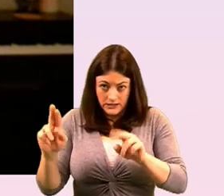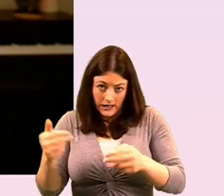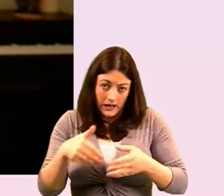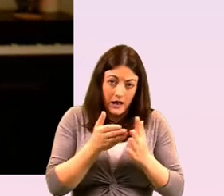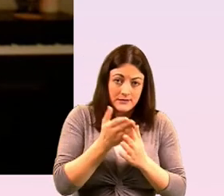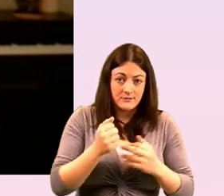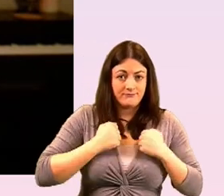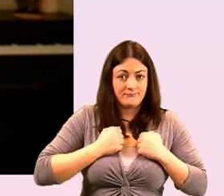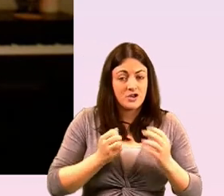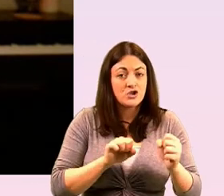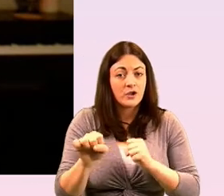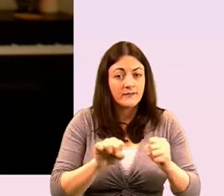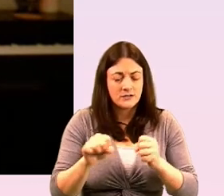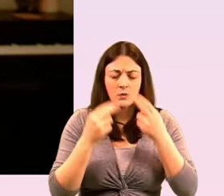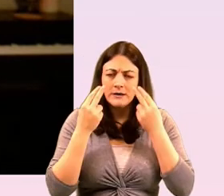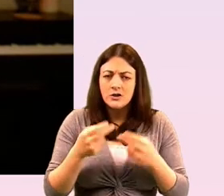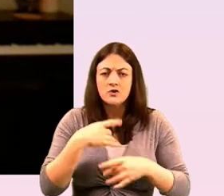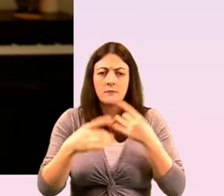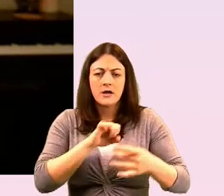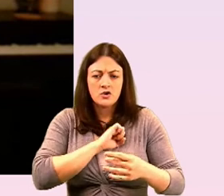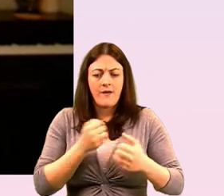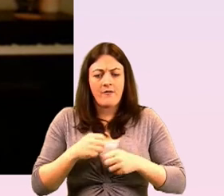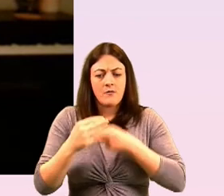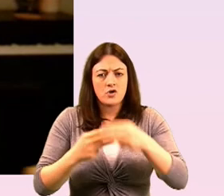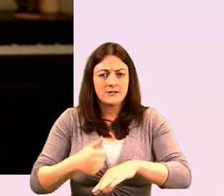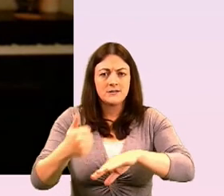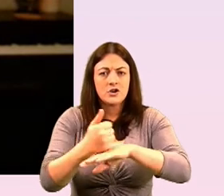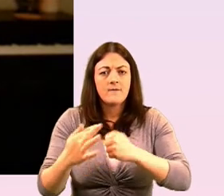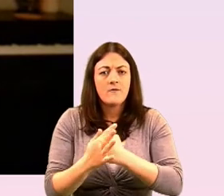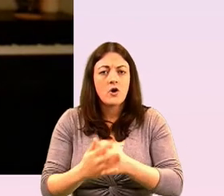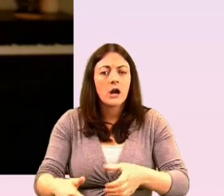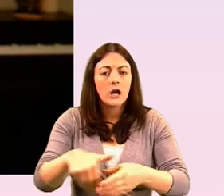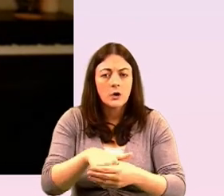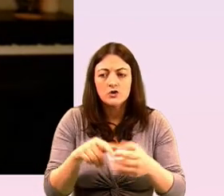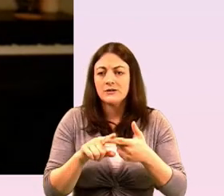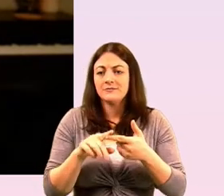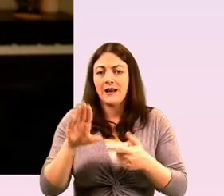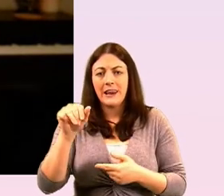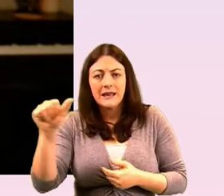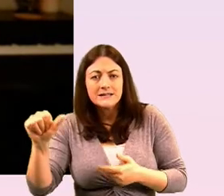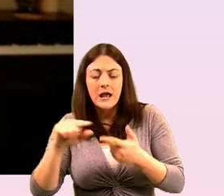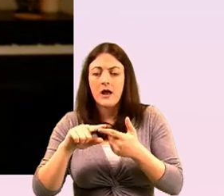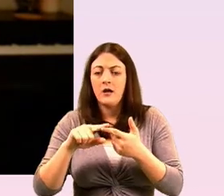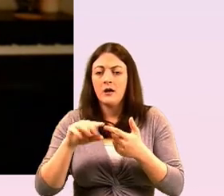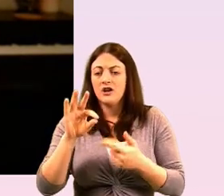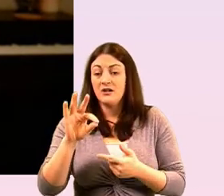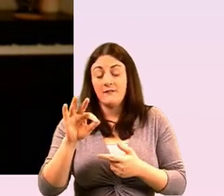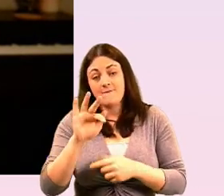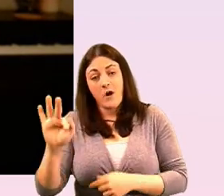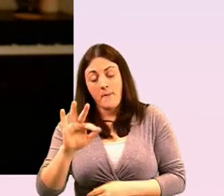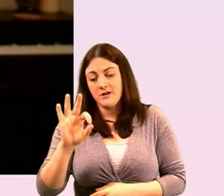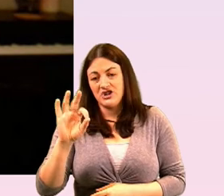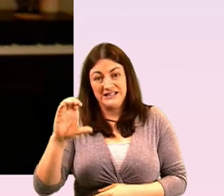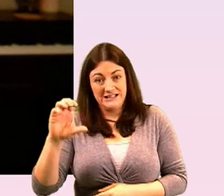have diversity and inclusion um and i think you know lisa and gcm were a great example of how they pulled the community